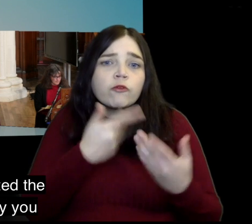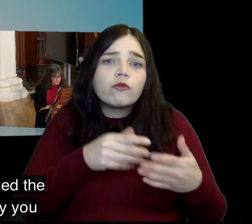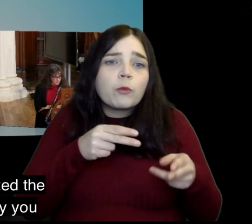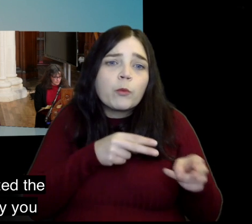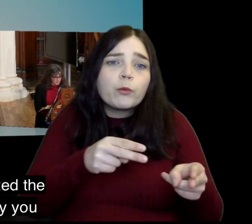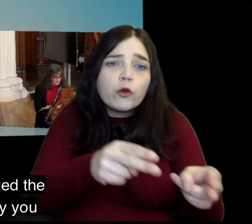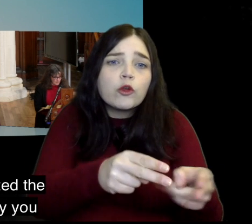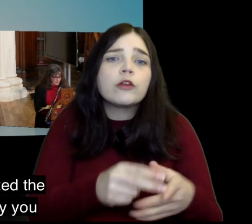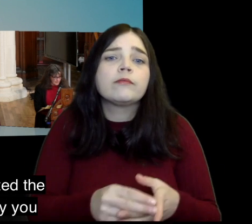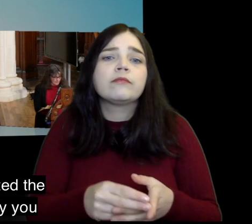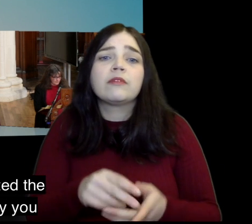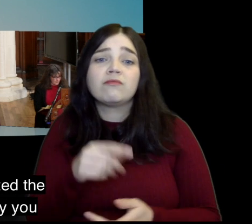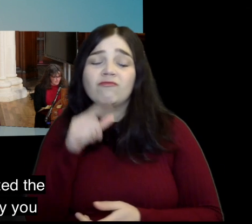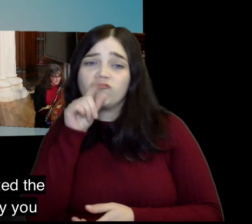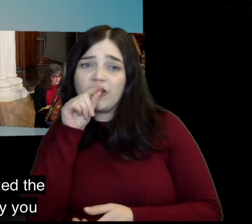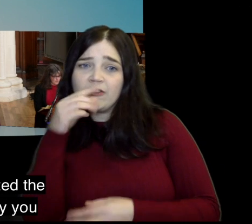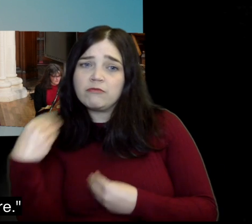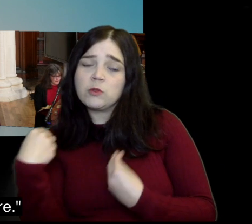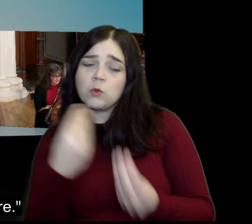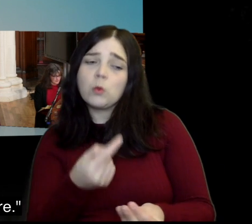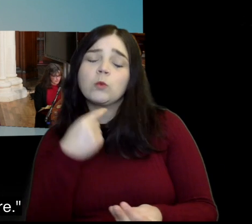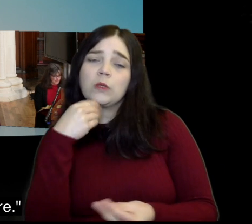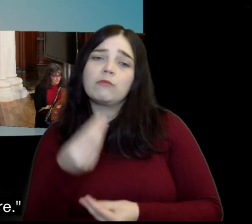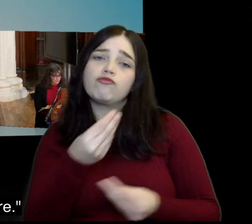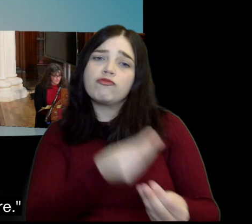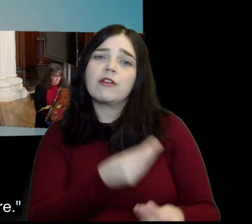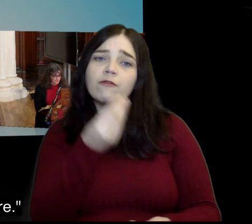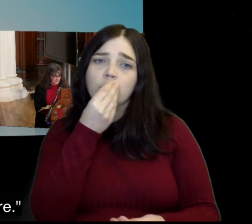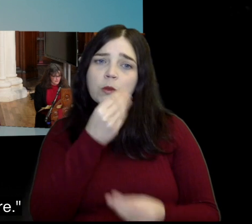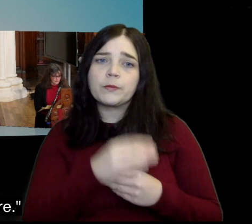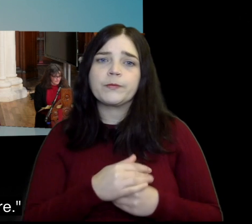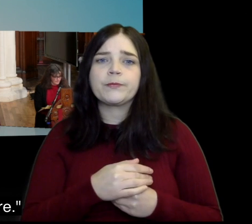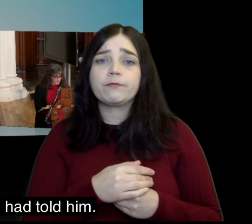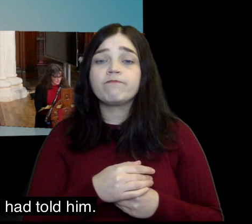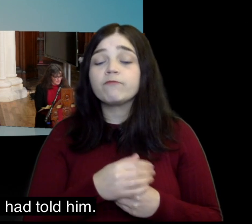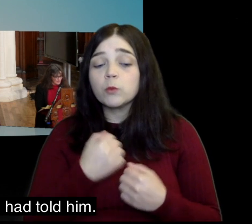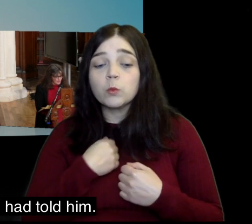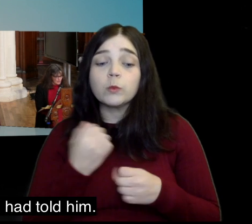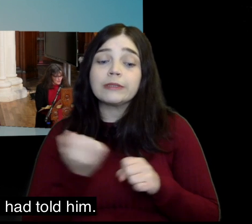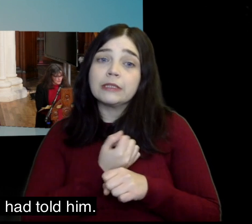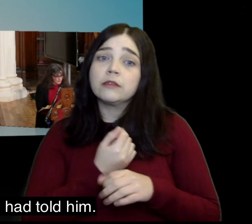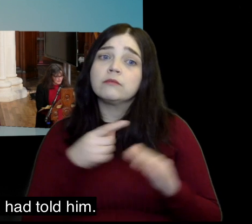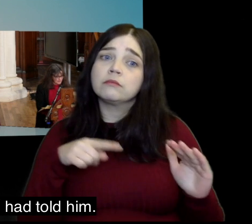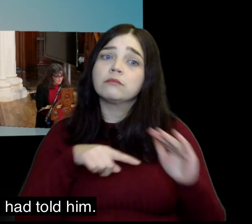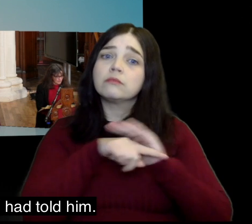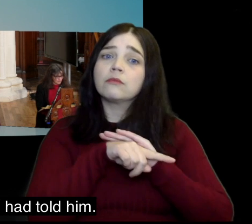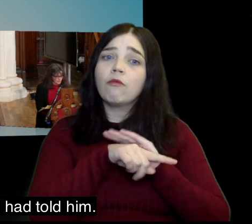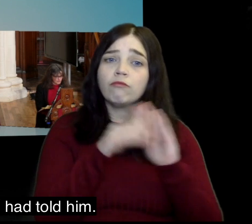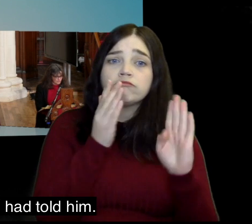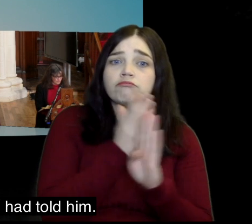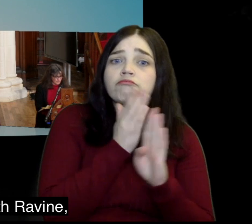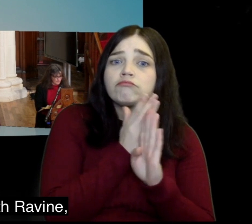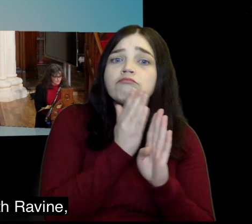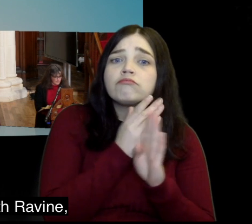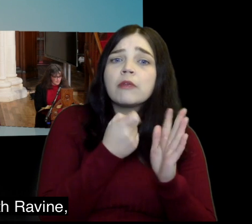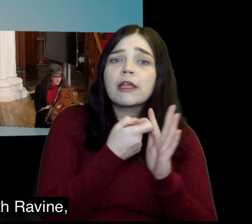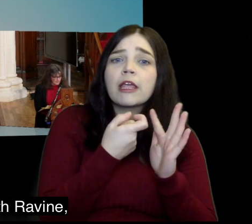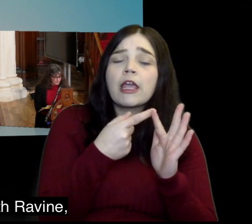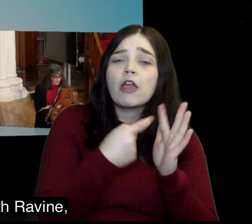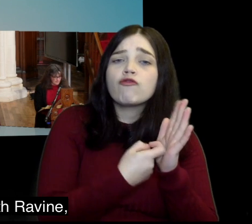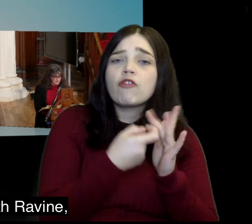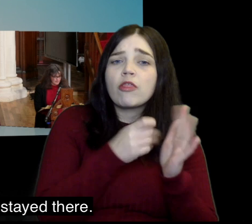will drink from the brook and I have directed the ravens to supply you with food here So he did what the Lord had told him